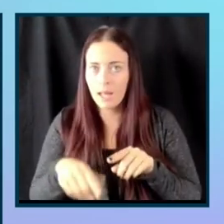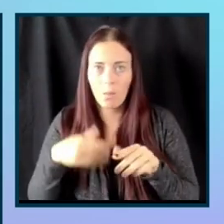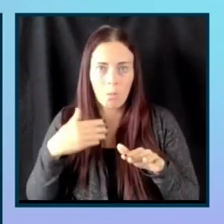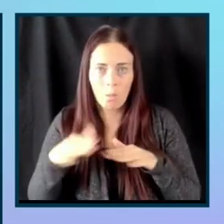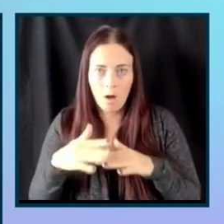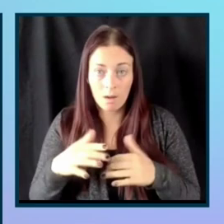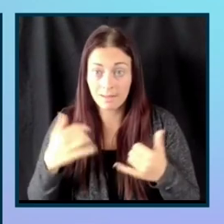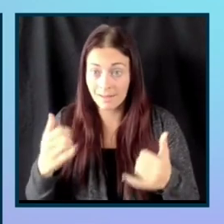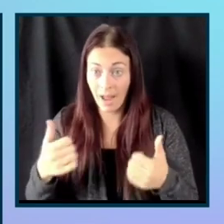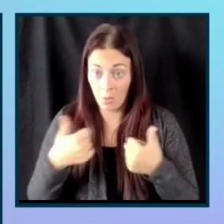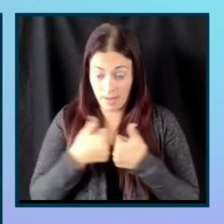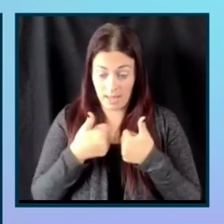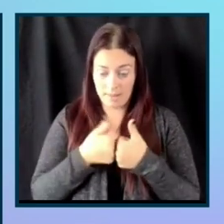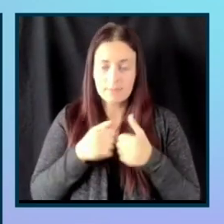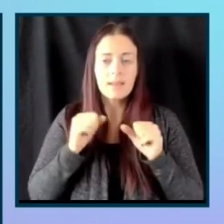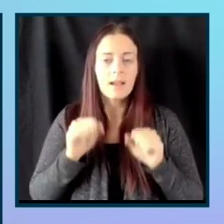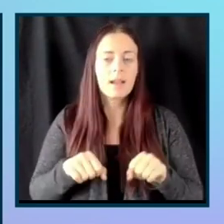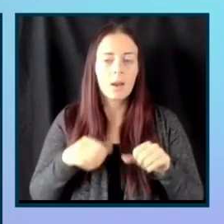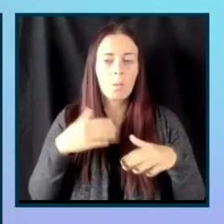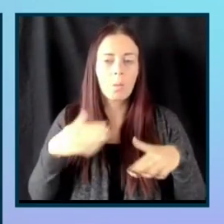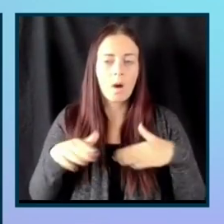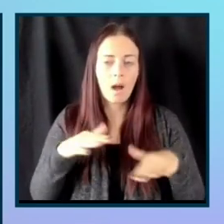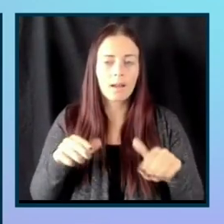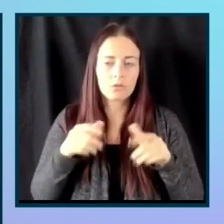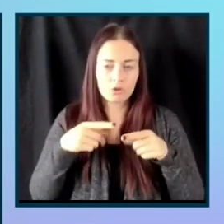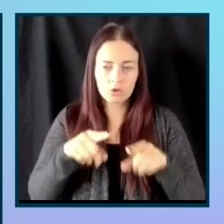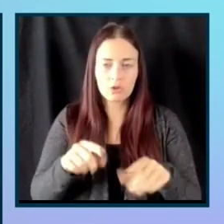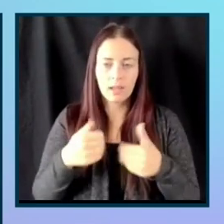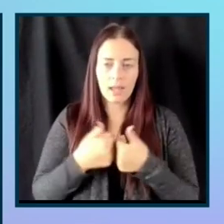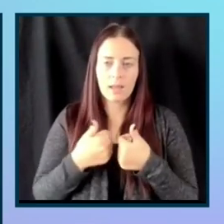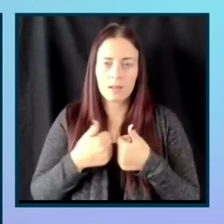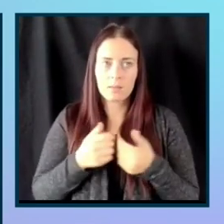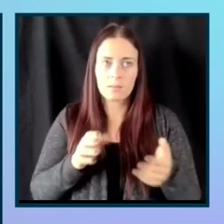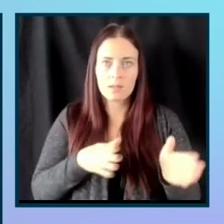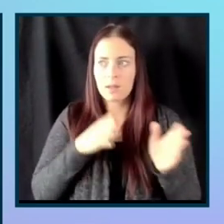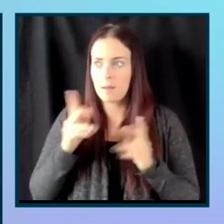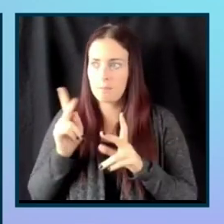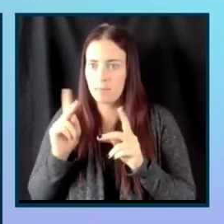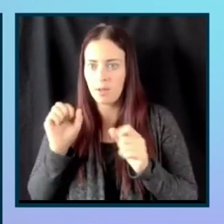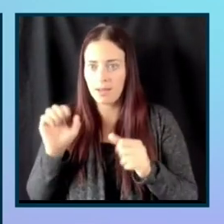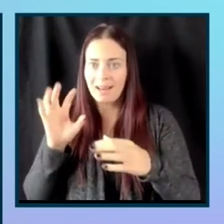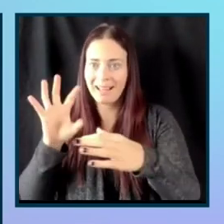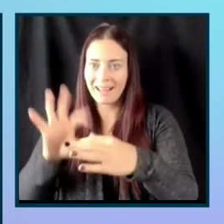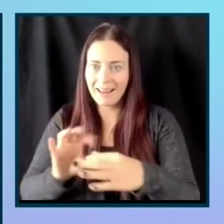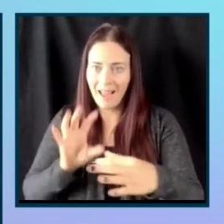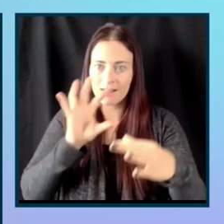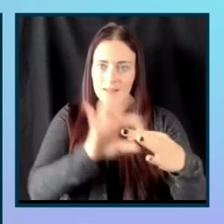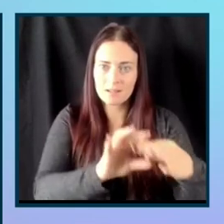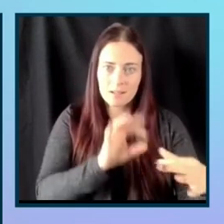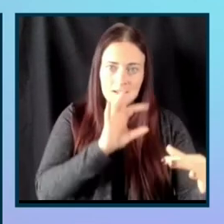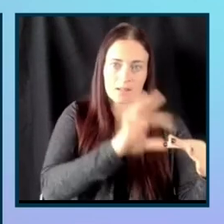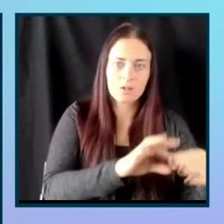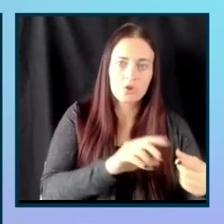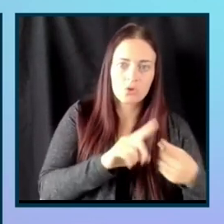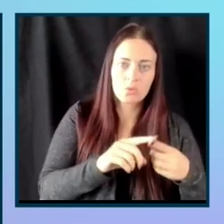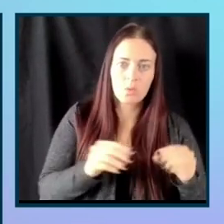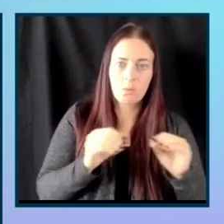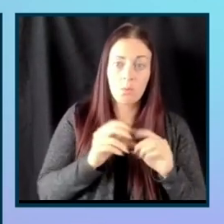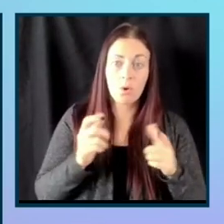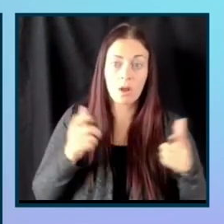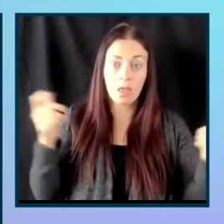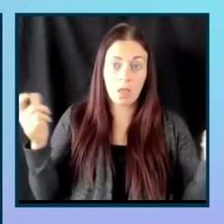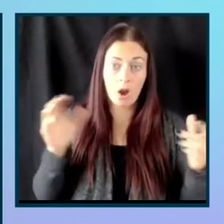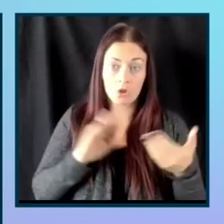that they would love to do. The way that people can connect to a larger community. And